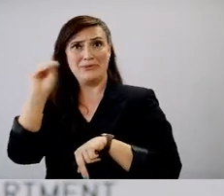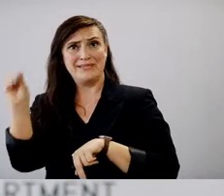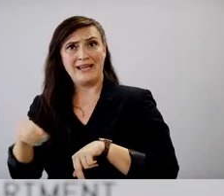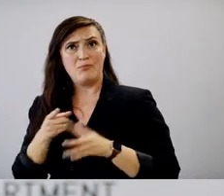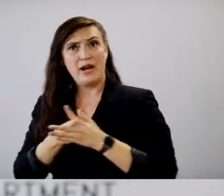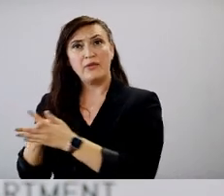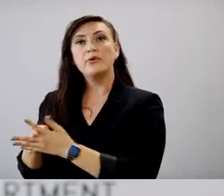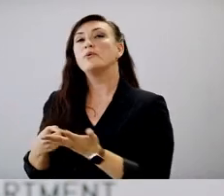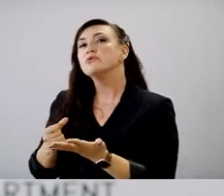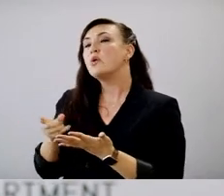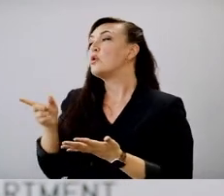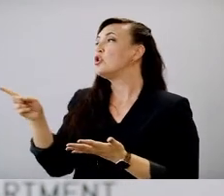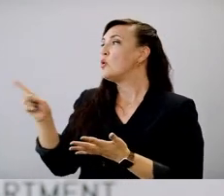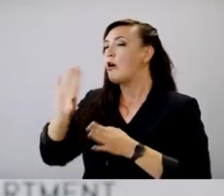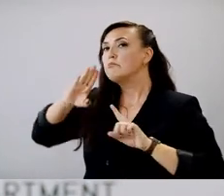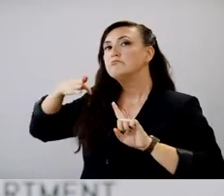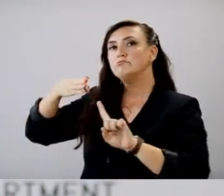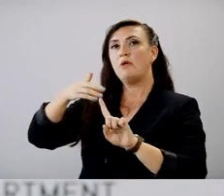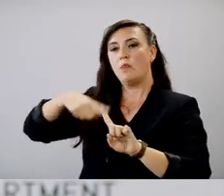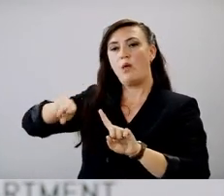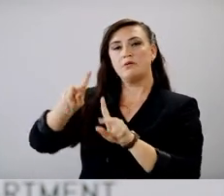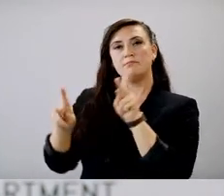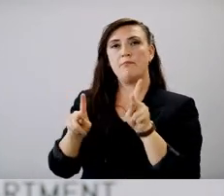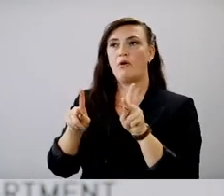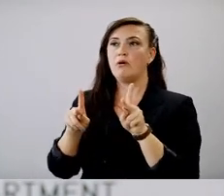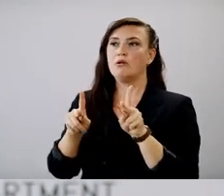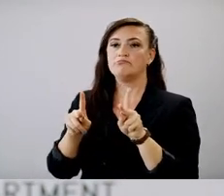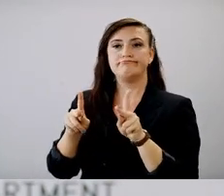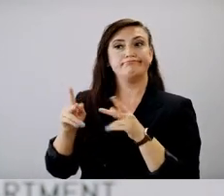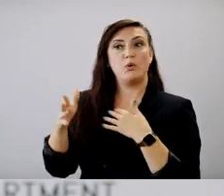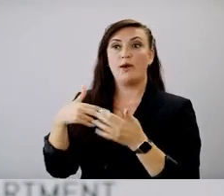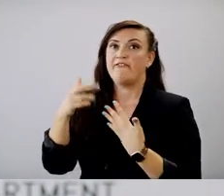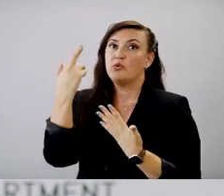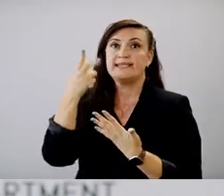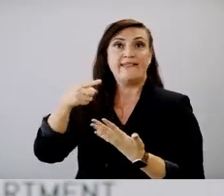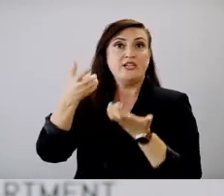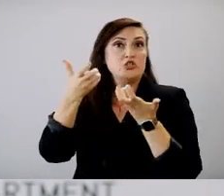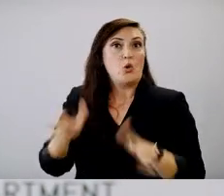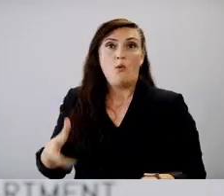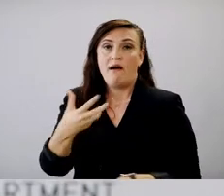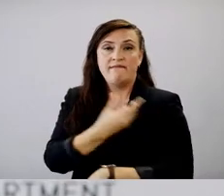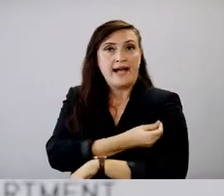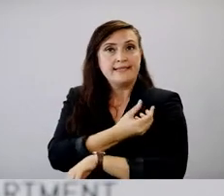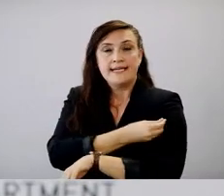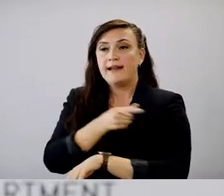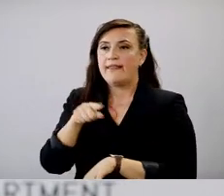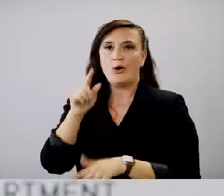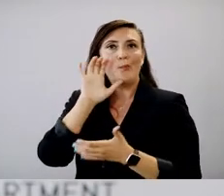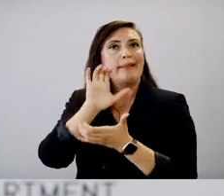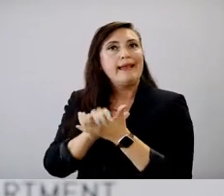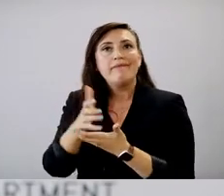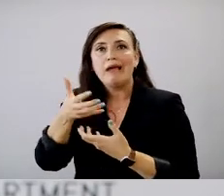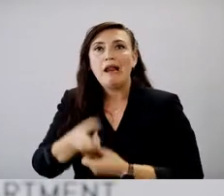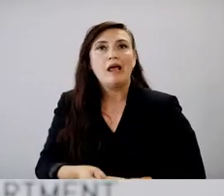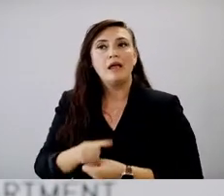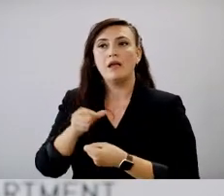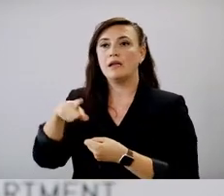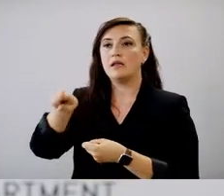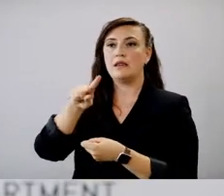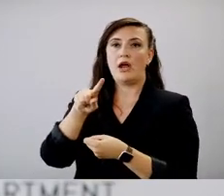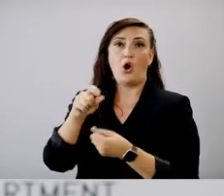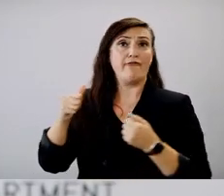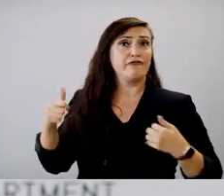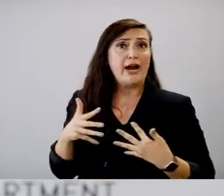who you are targeting, who are folks that one reason or another don't want the vaccine, they don't believe in it, or they